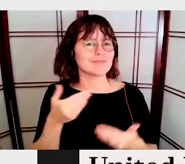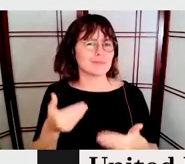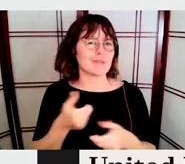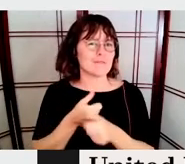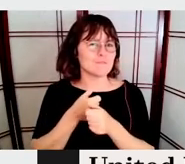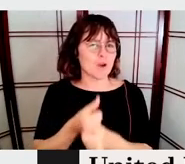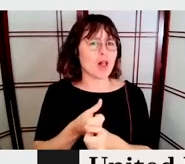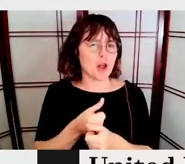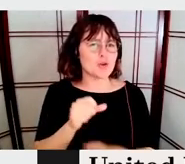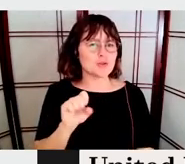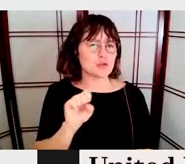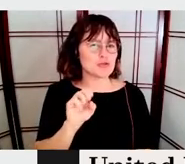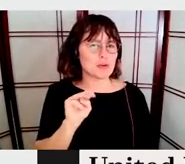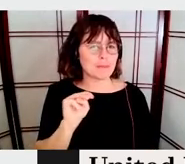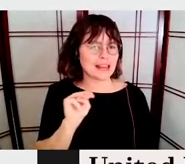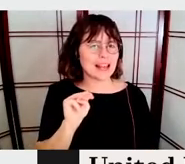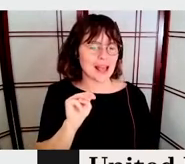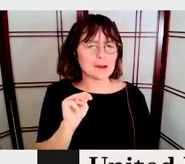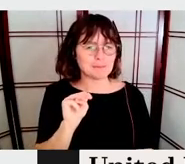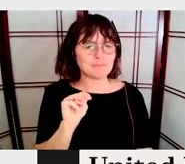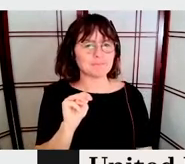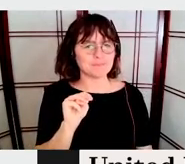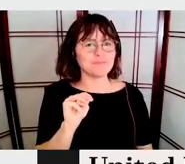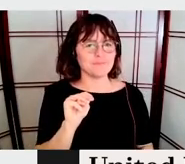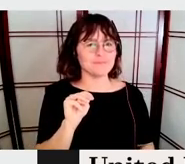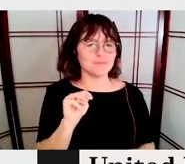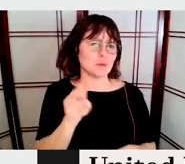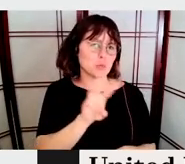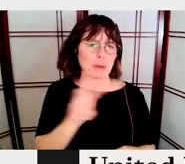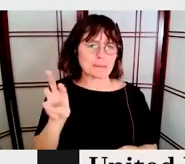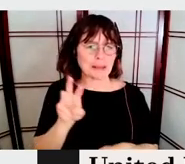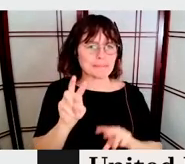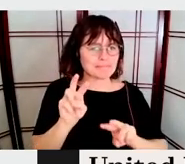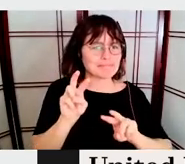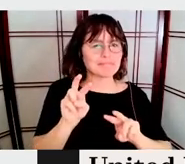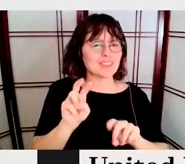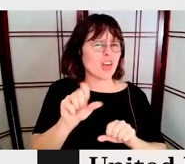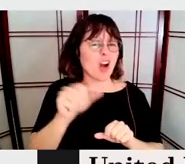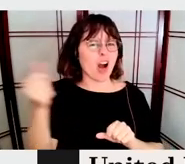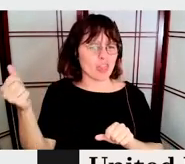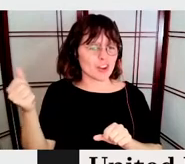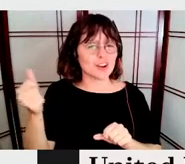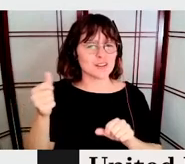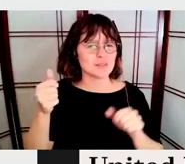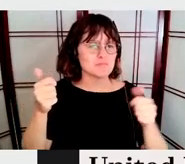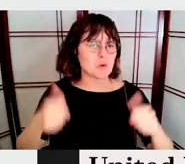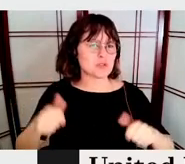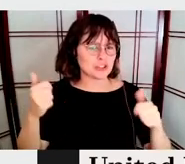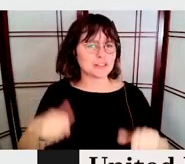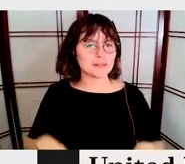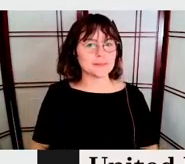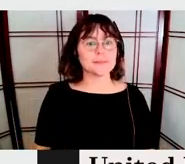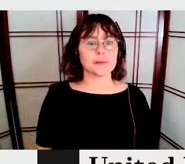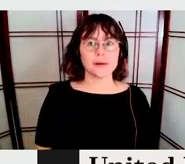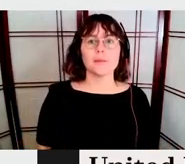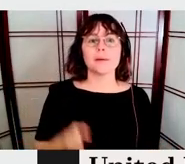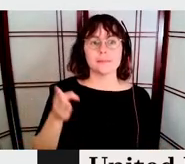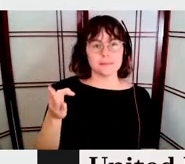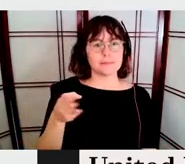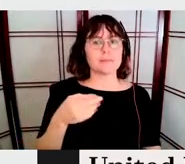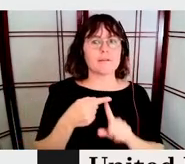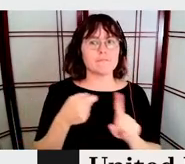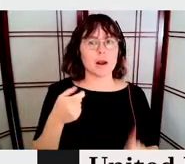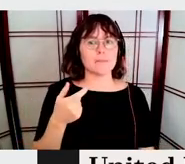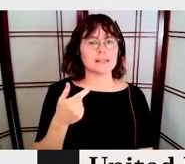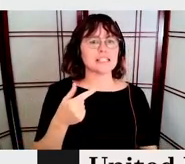to, to look at the, the, the other 90% of the poster we receive is designed by geometry drag.